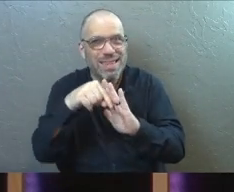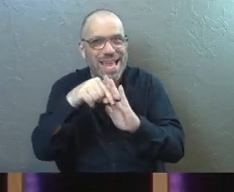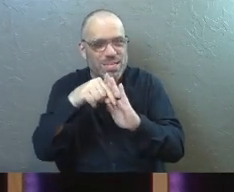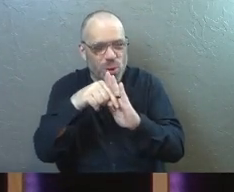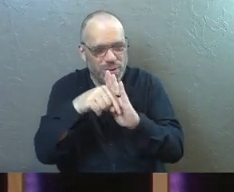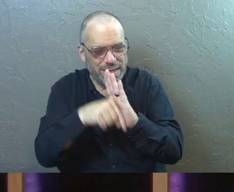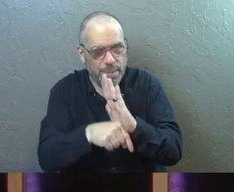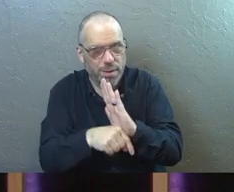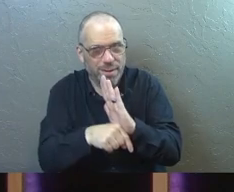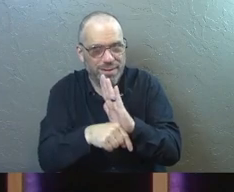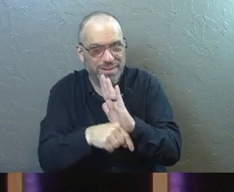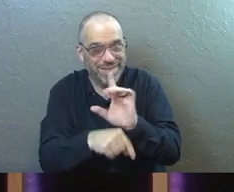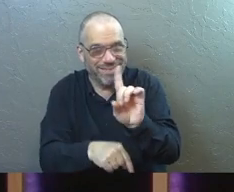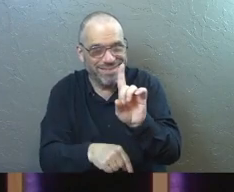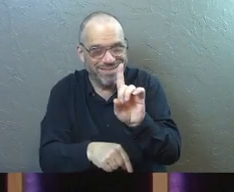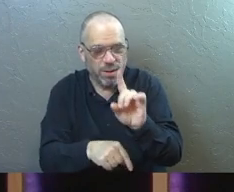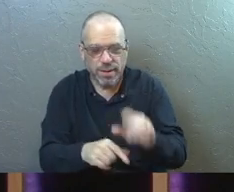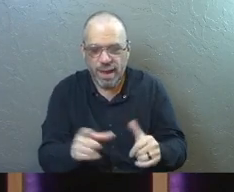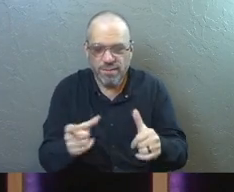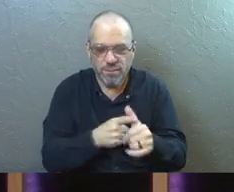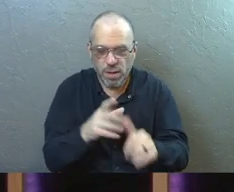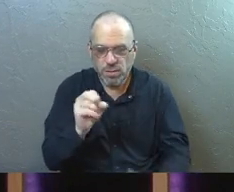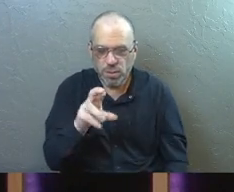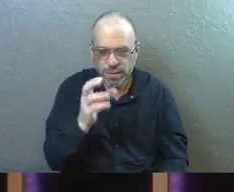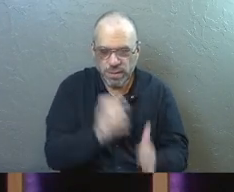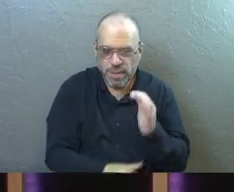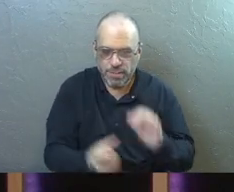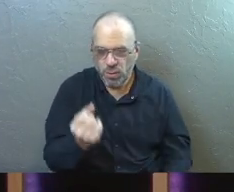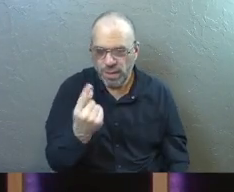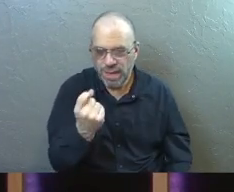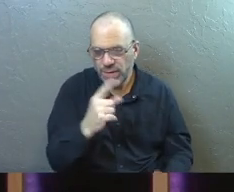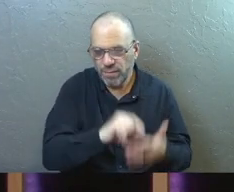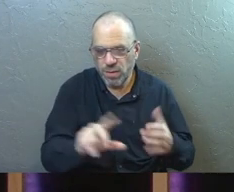Just a little bit. 1 Corinthians 11.30.